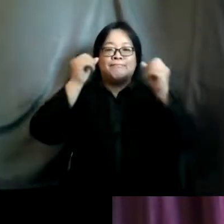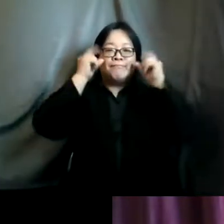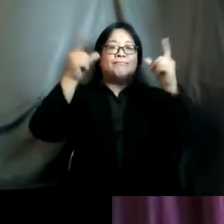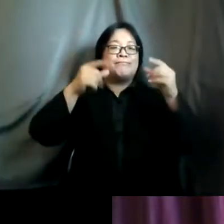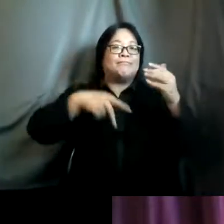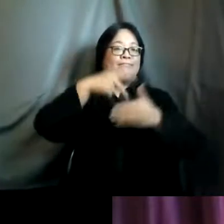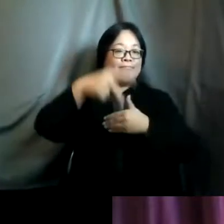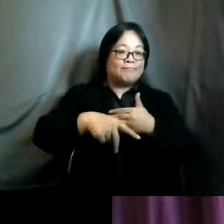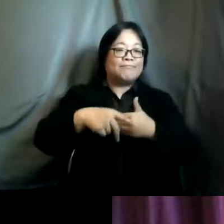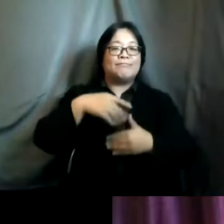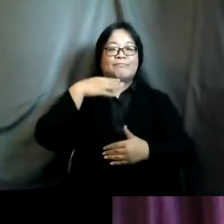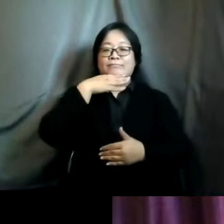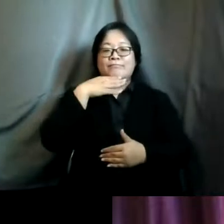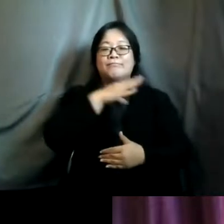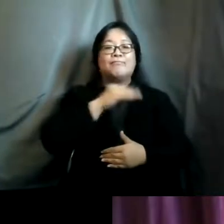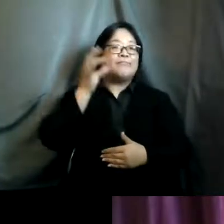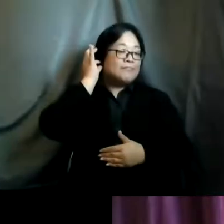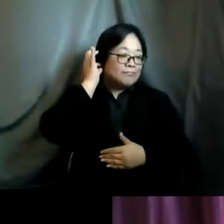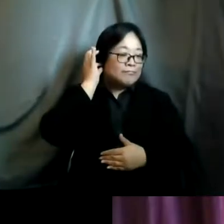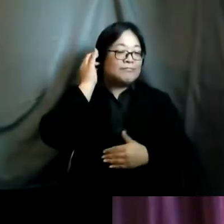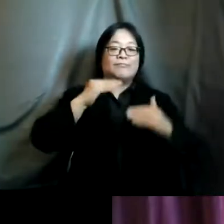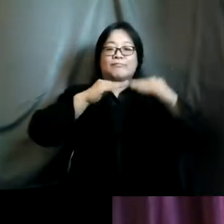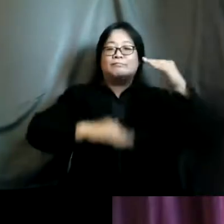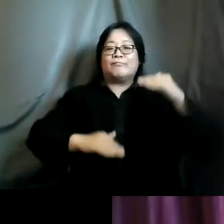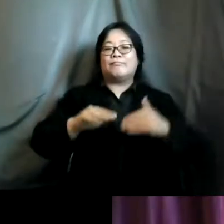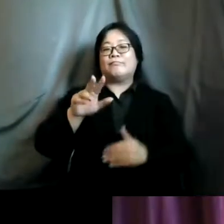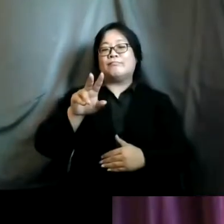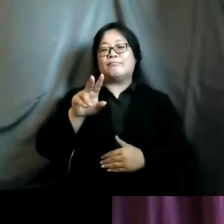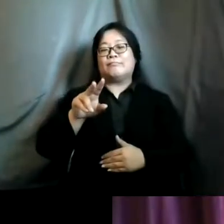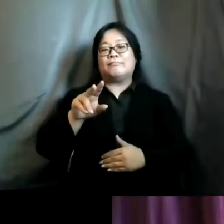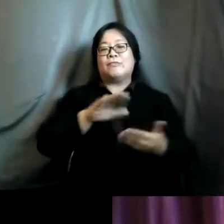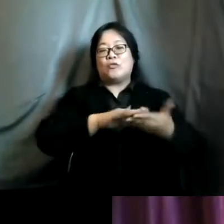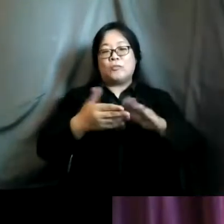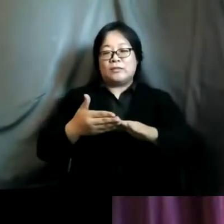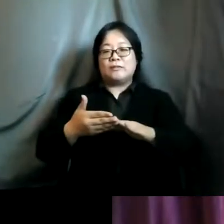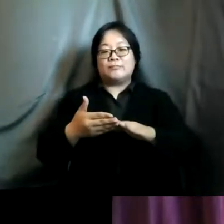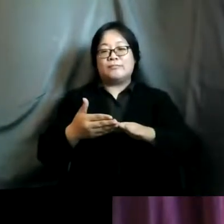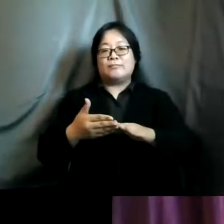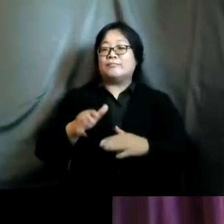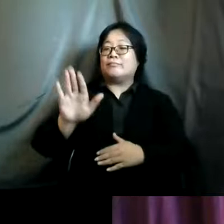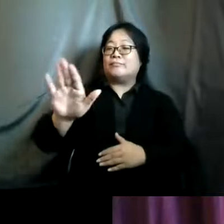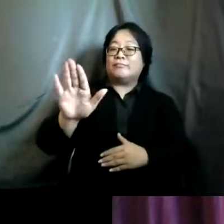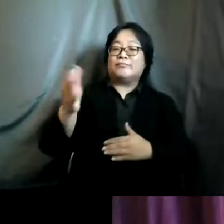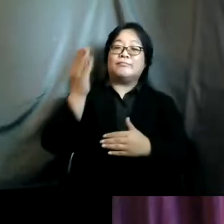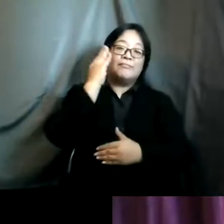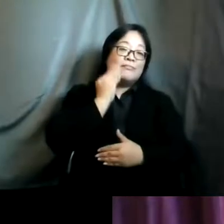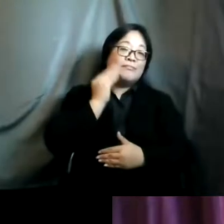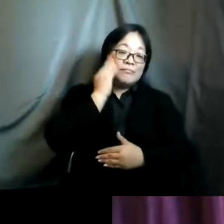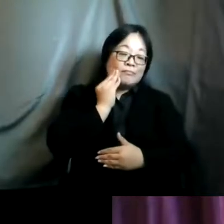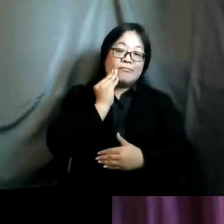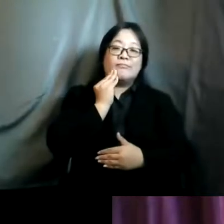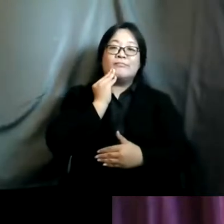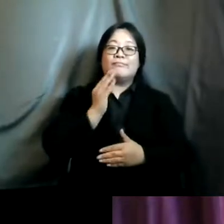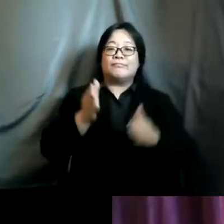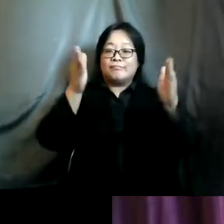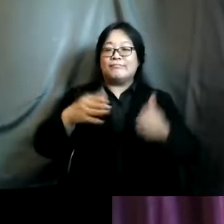at teenagers and women from undeserved communities suraksha um given your hands-on experience and as a young person